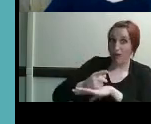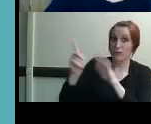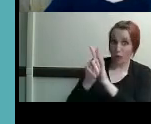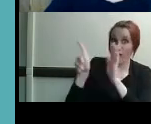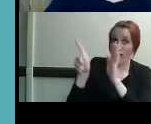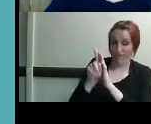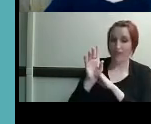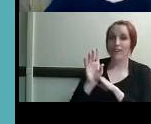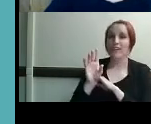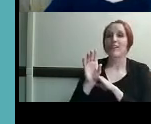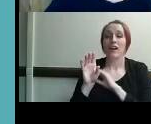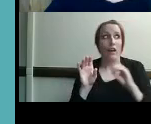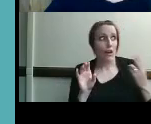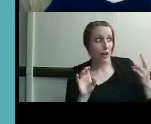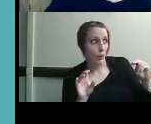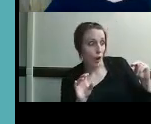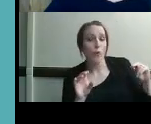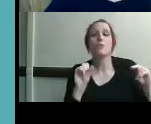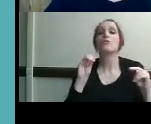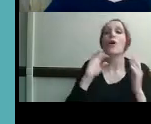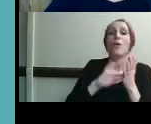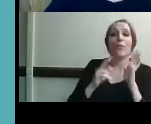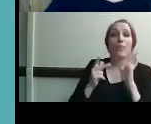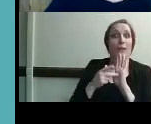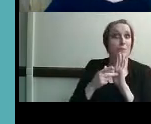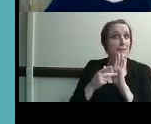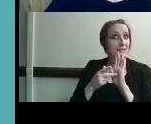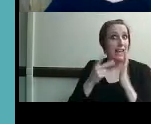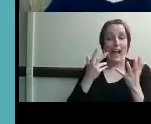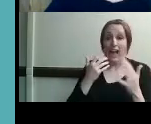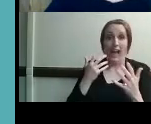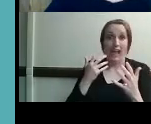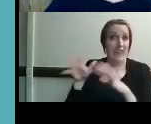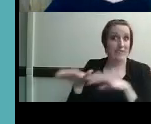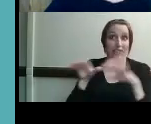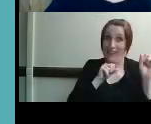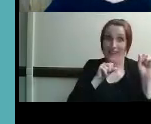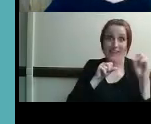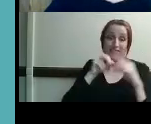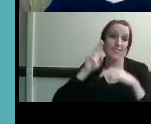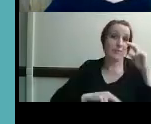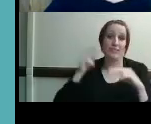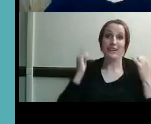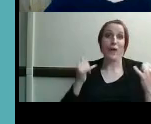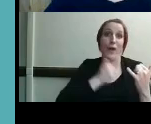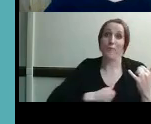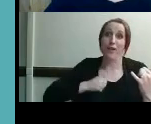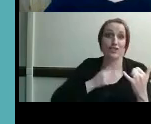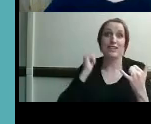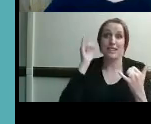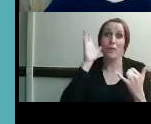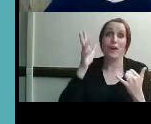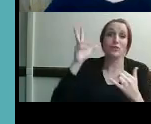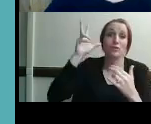oh no so um i have to apologize they are required to leave the building okay um